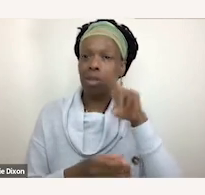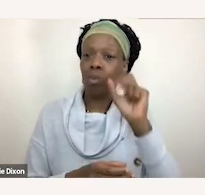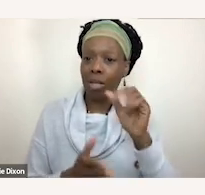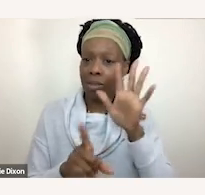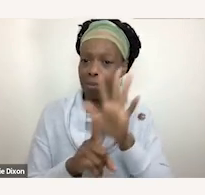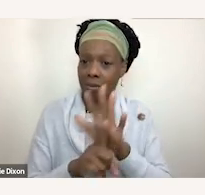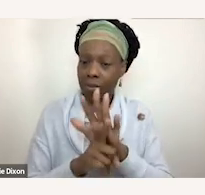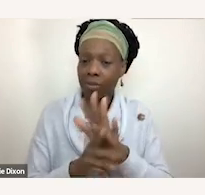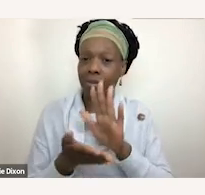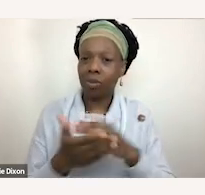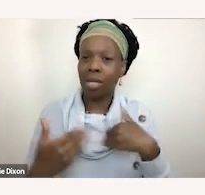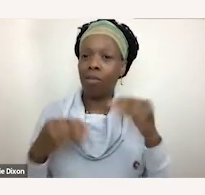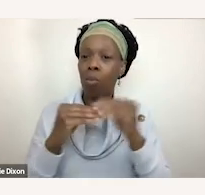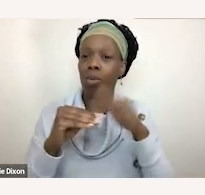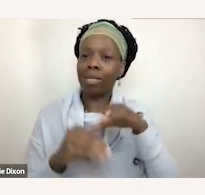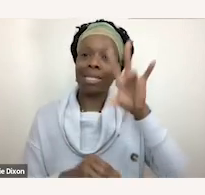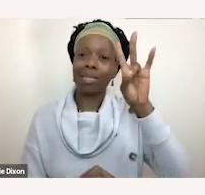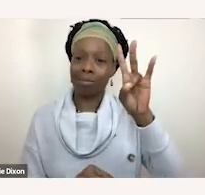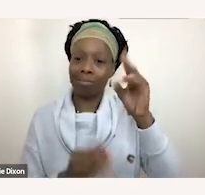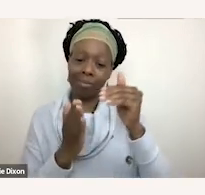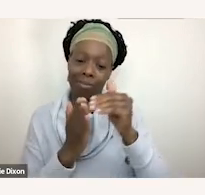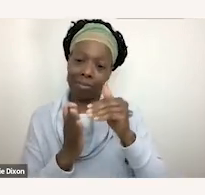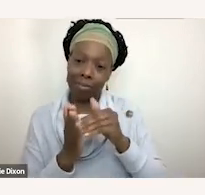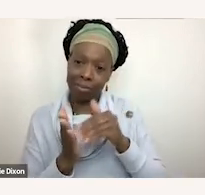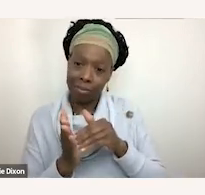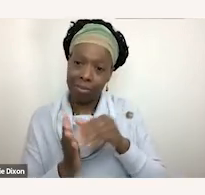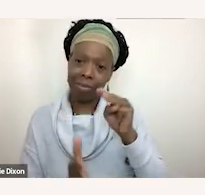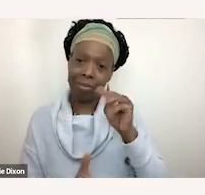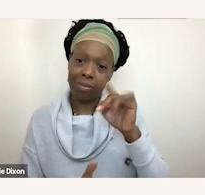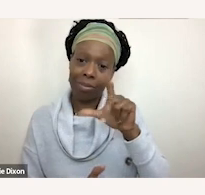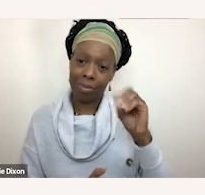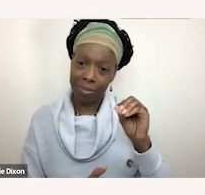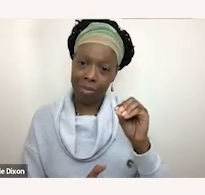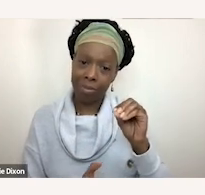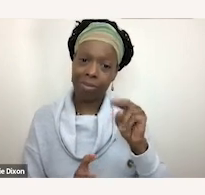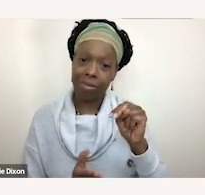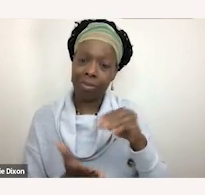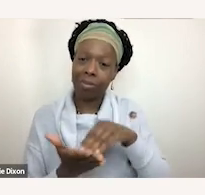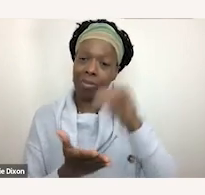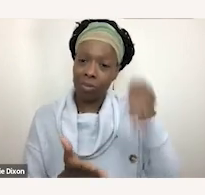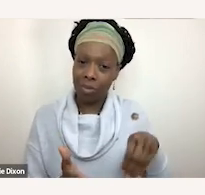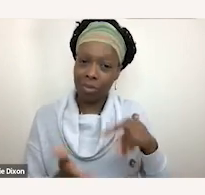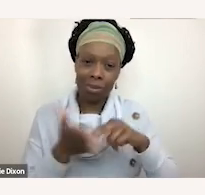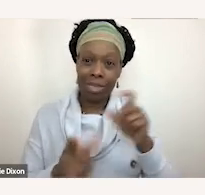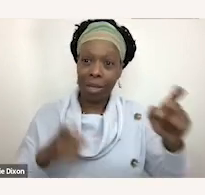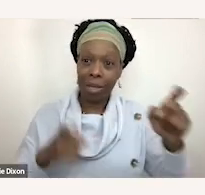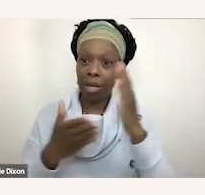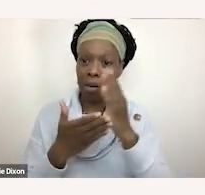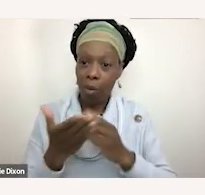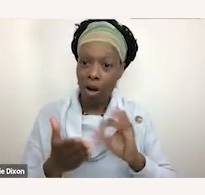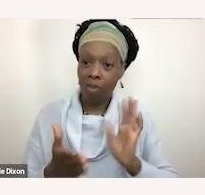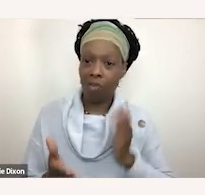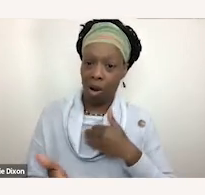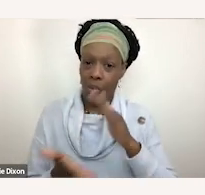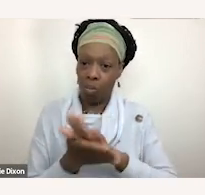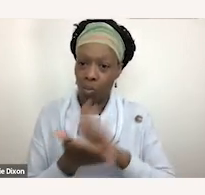than 7 million students. And so, you know, it's a really big part of the school community. And these students really need to be included and